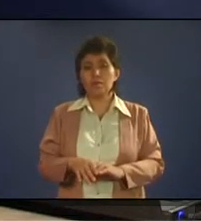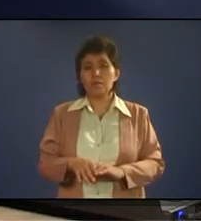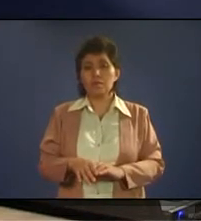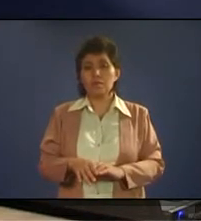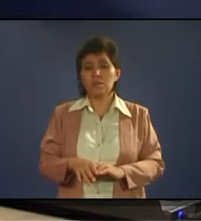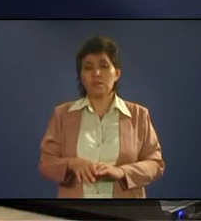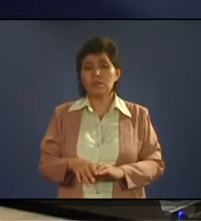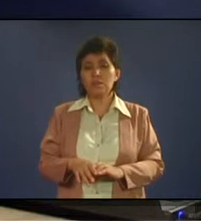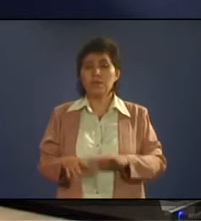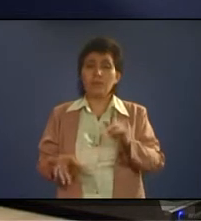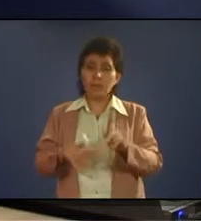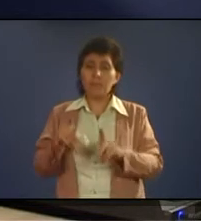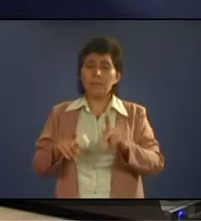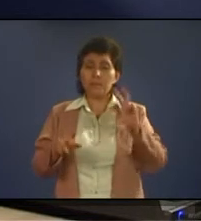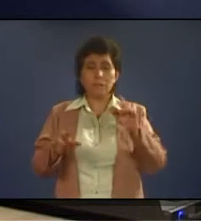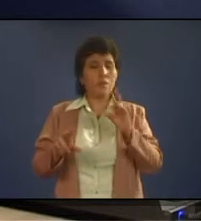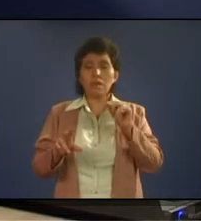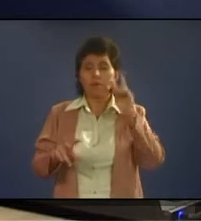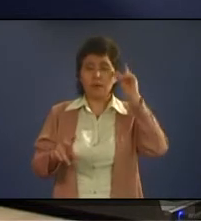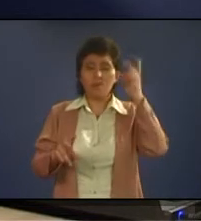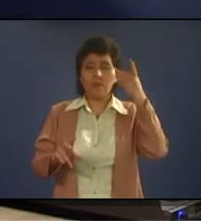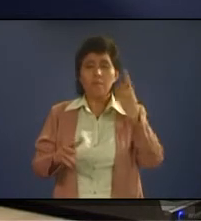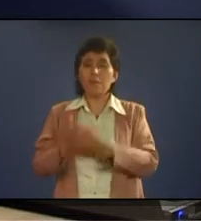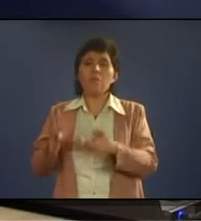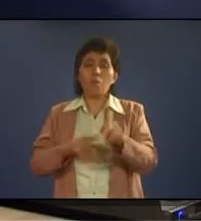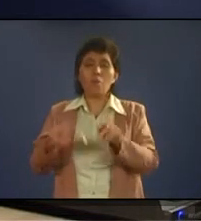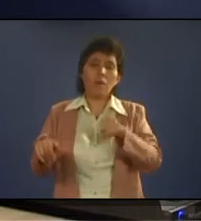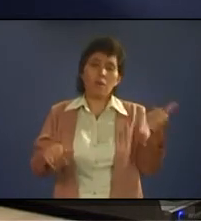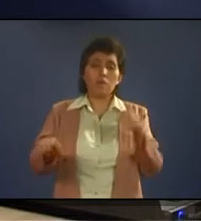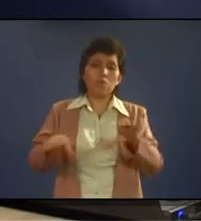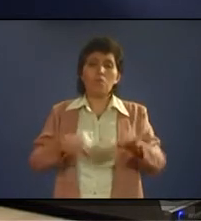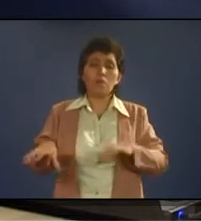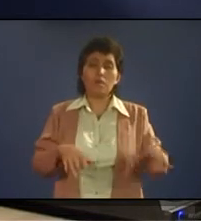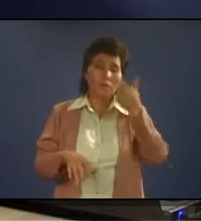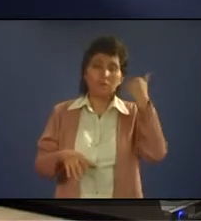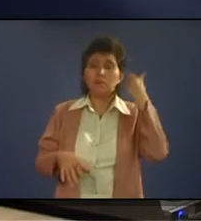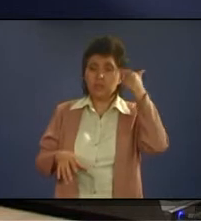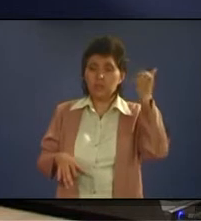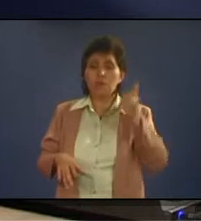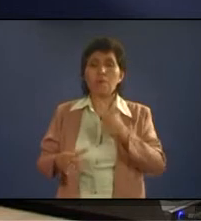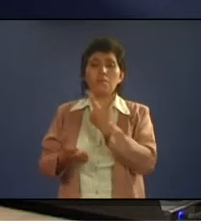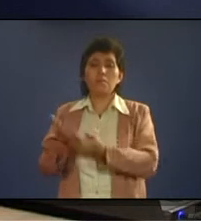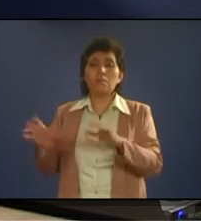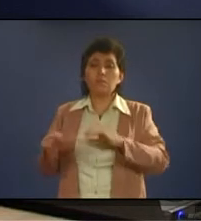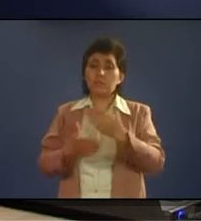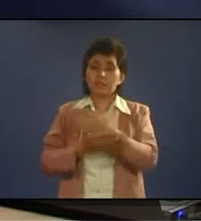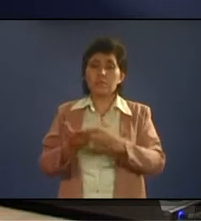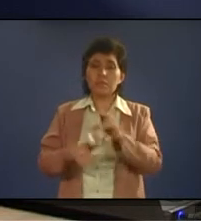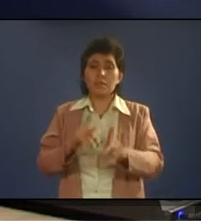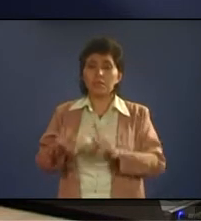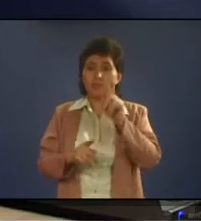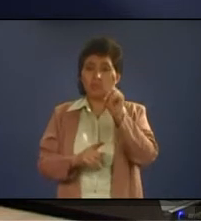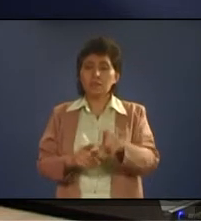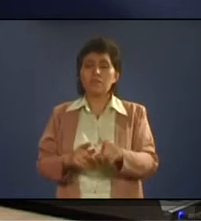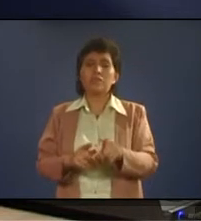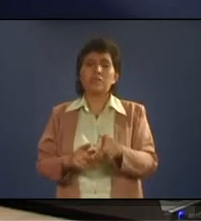It depends. Different people, they do differently. Some people, they do need some privacy to be able to act. I mean, how are we